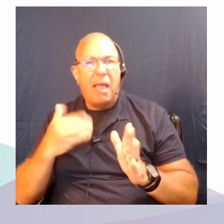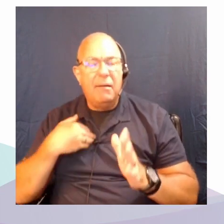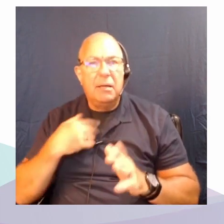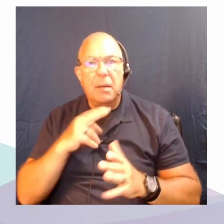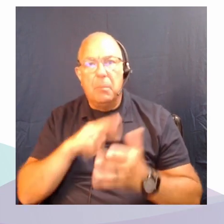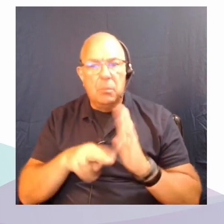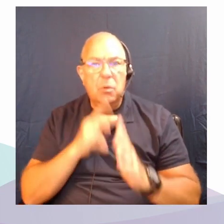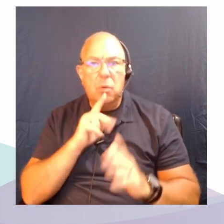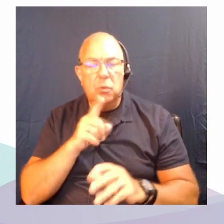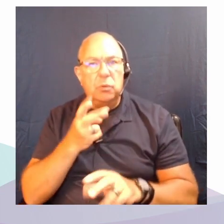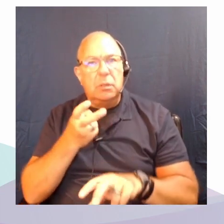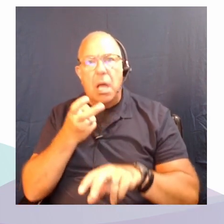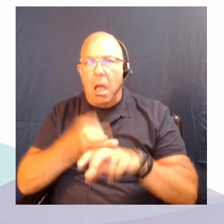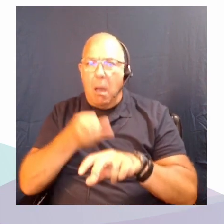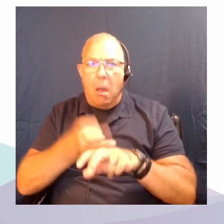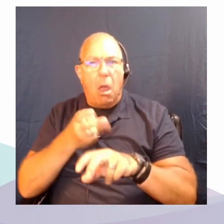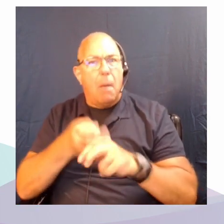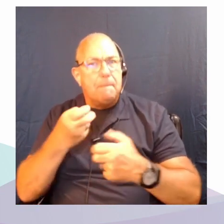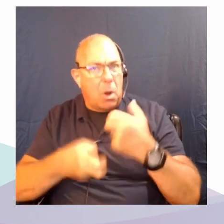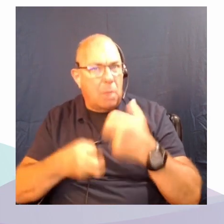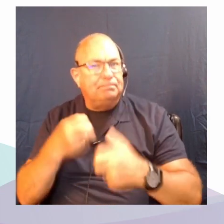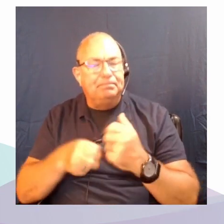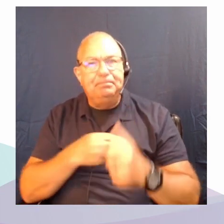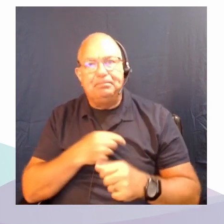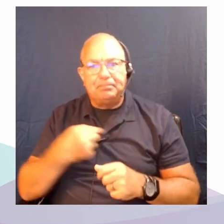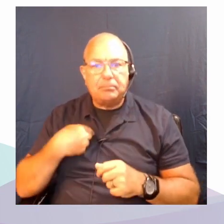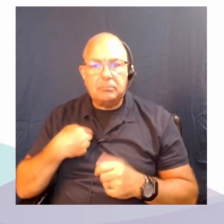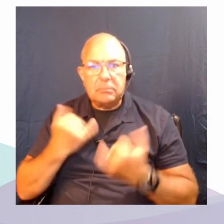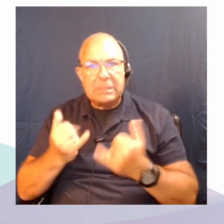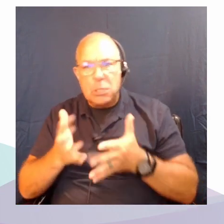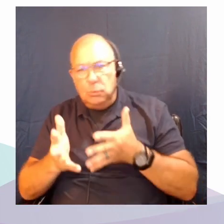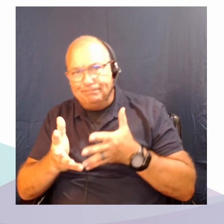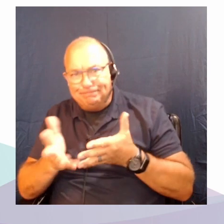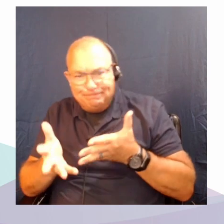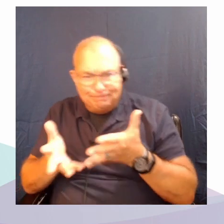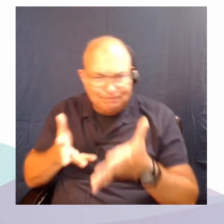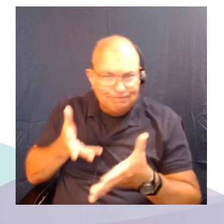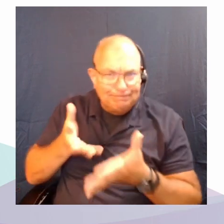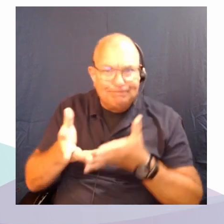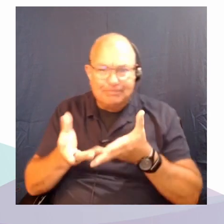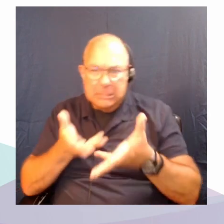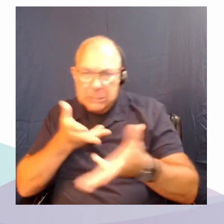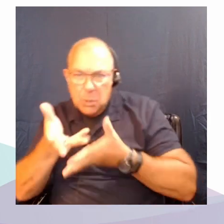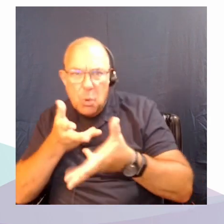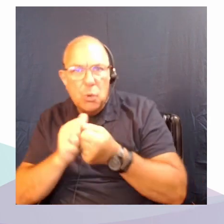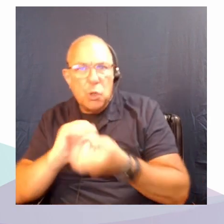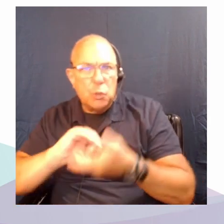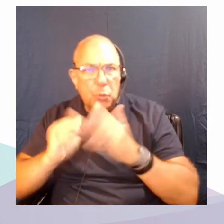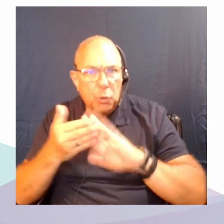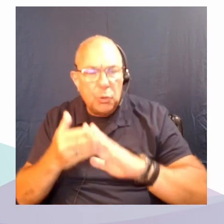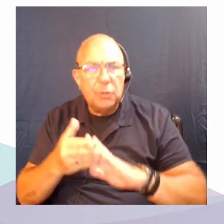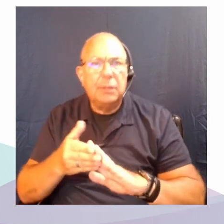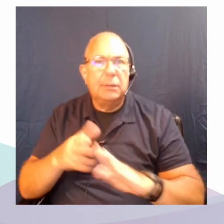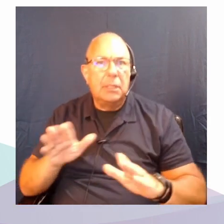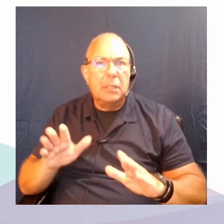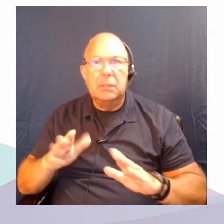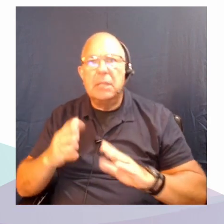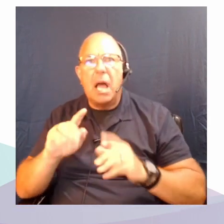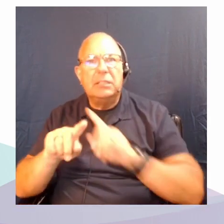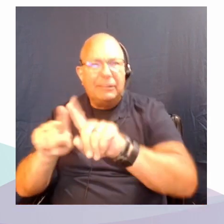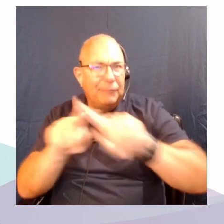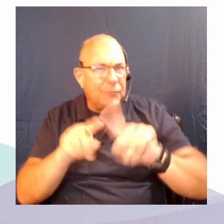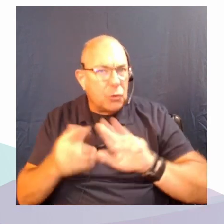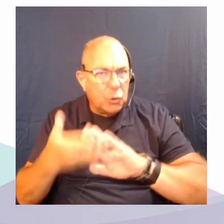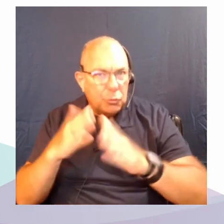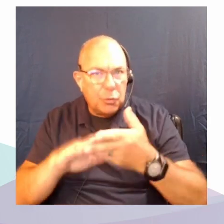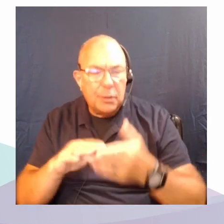problems. So we're wrestling with them collaboratively and in community and across communities. And so that's some